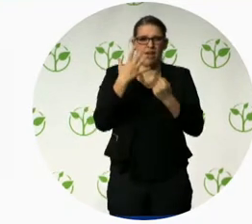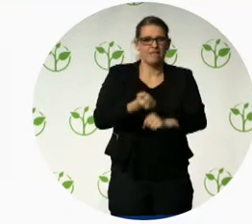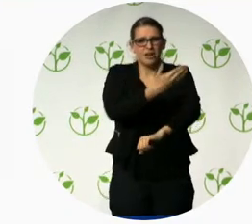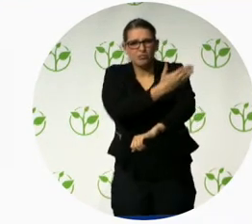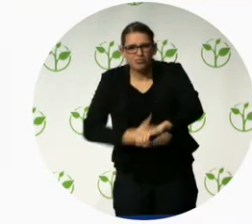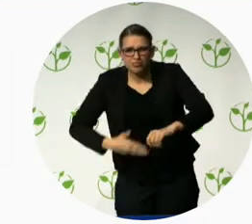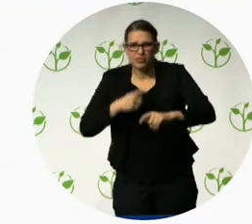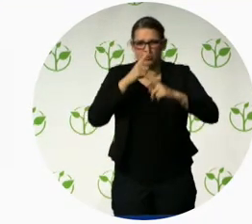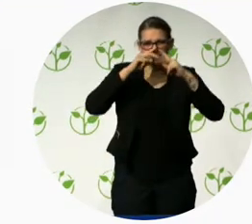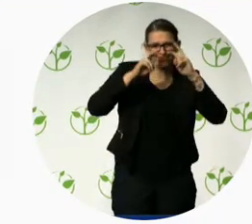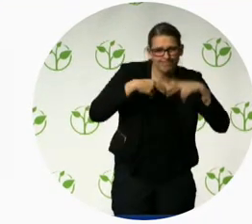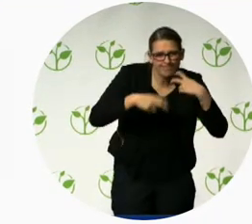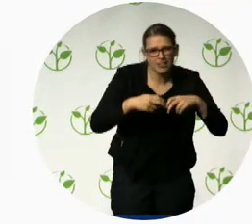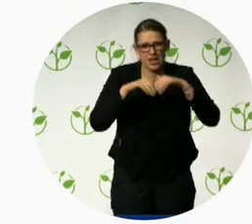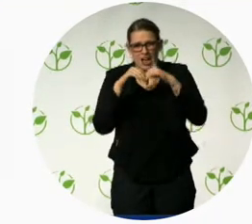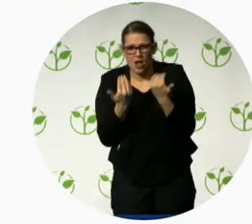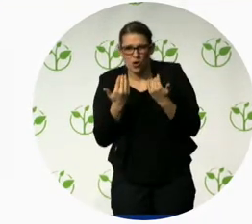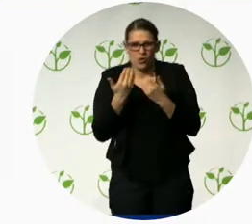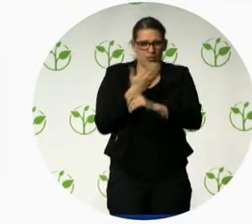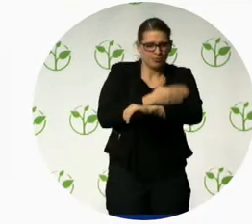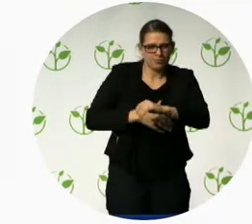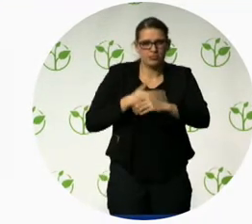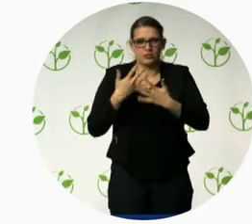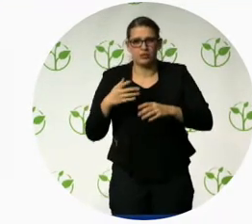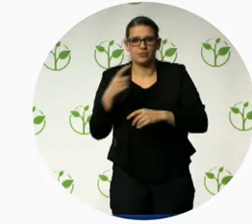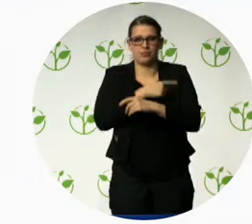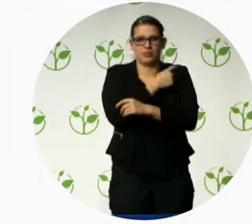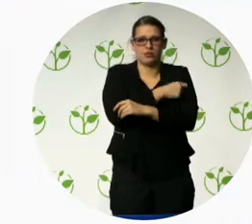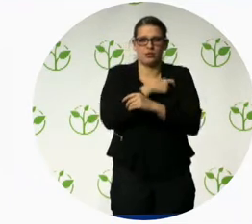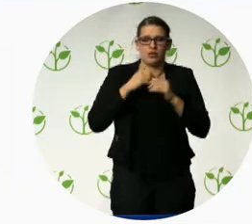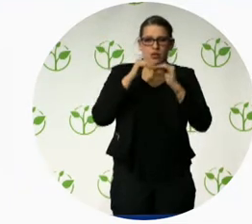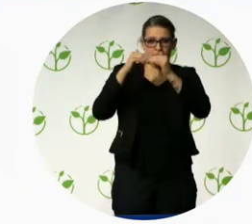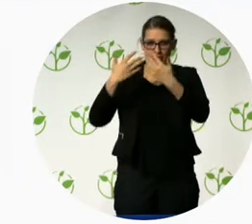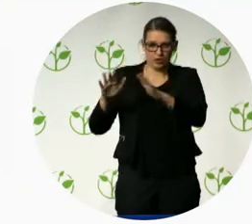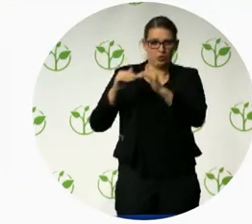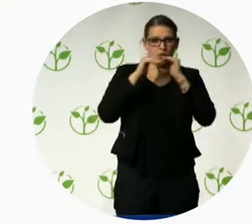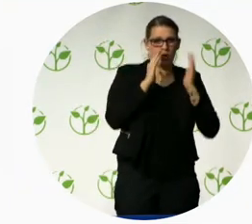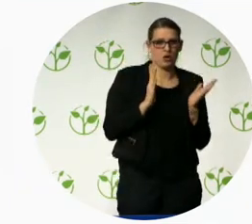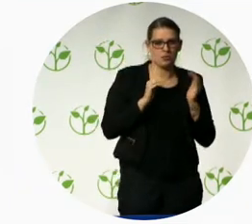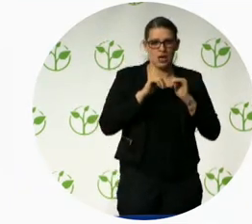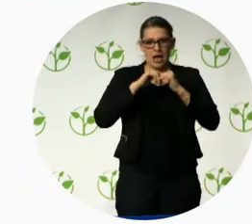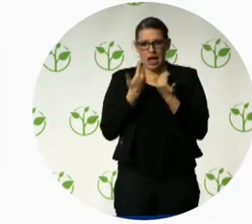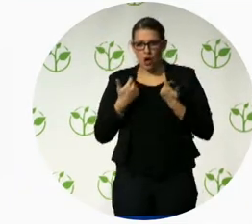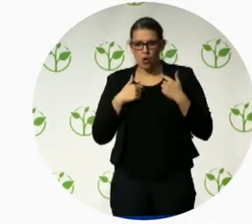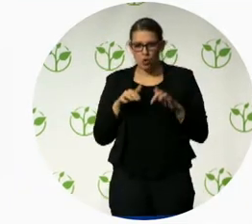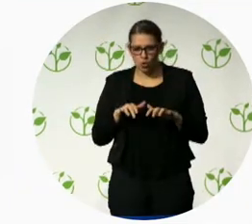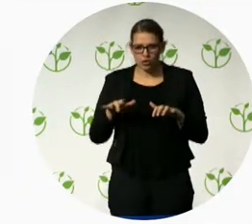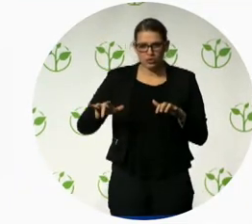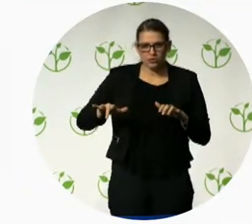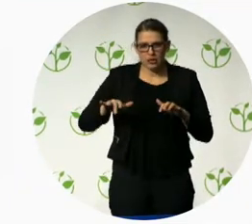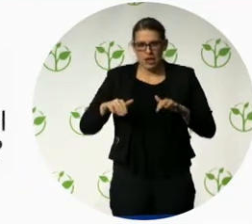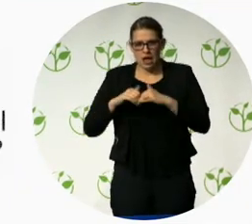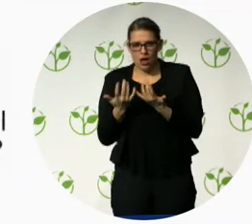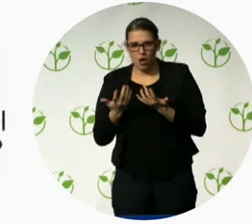are they given computer advice on how on earth they're going to type one-handed? Who knows how to help somebody how to